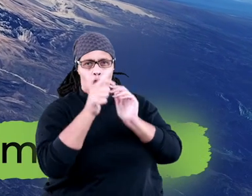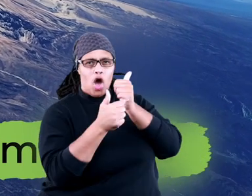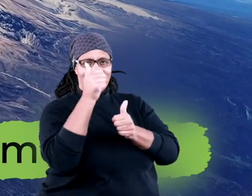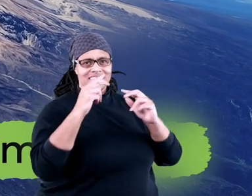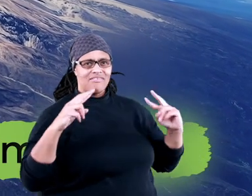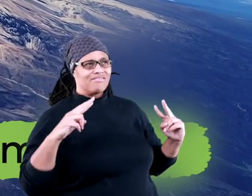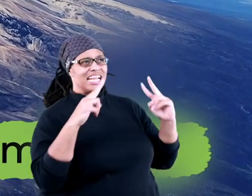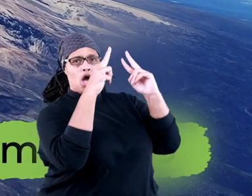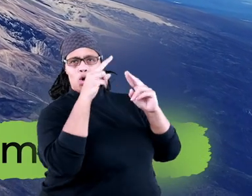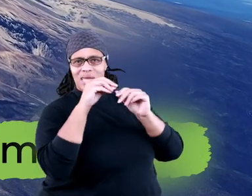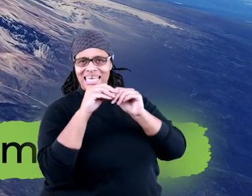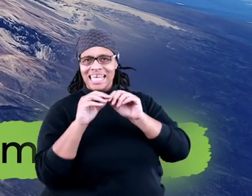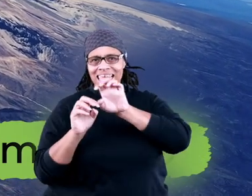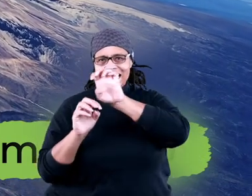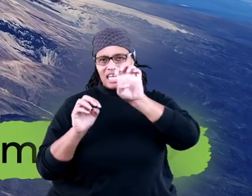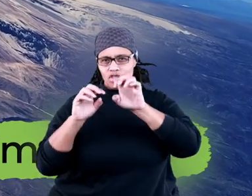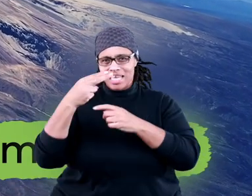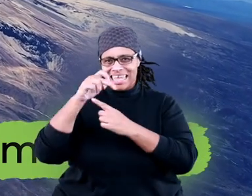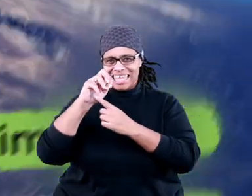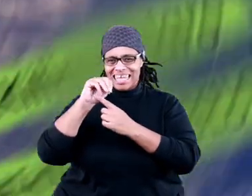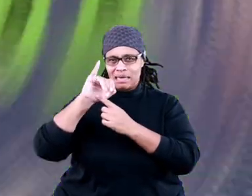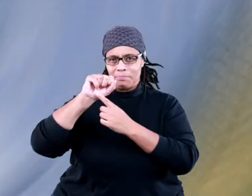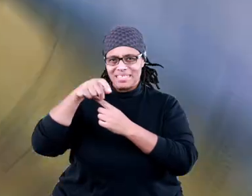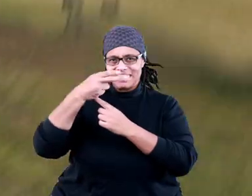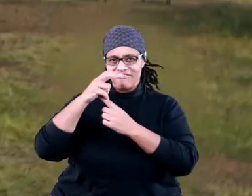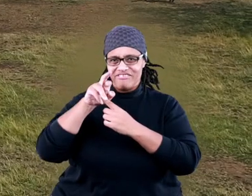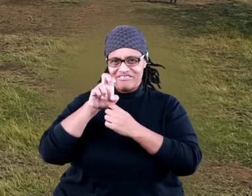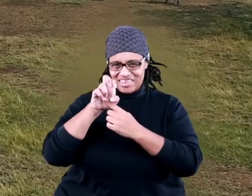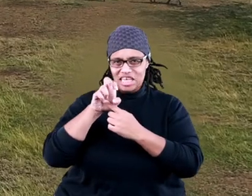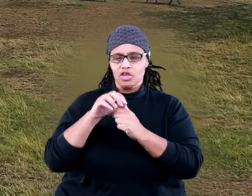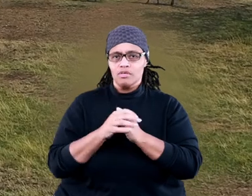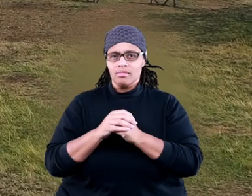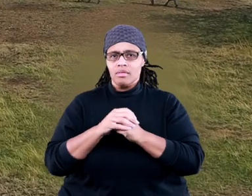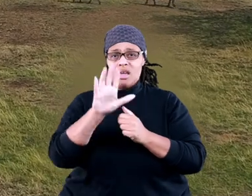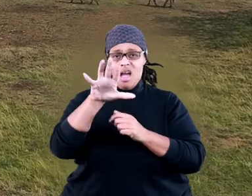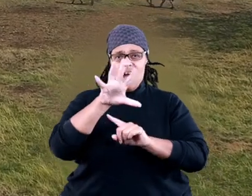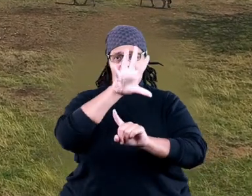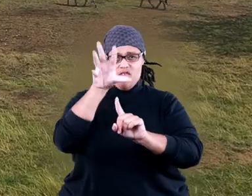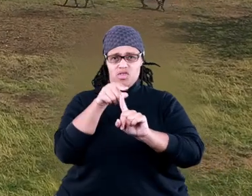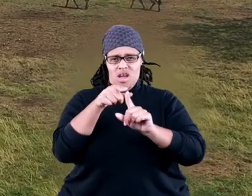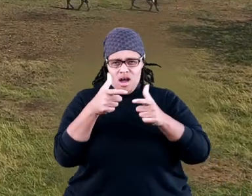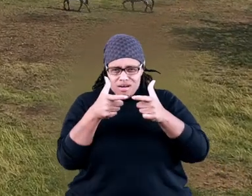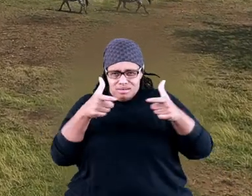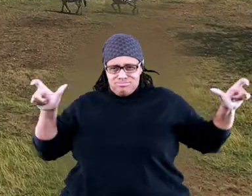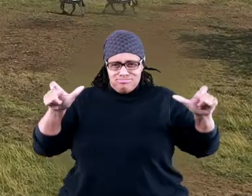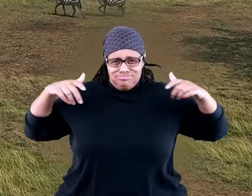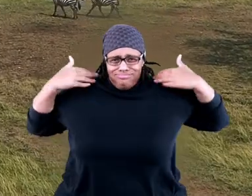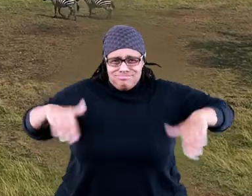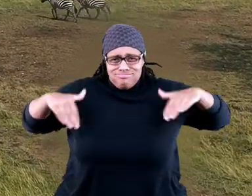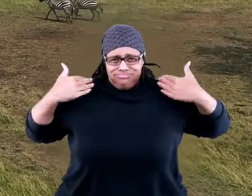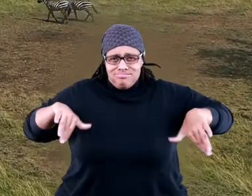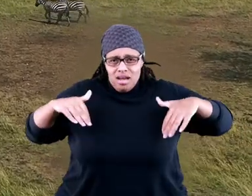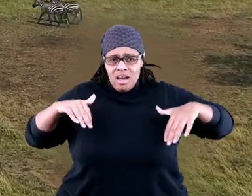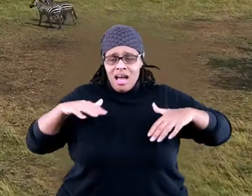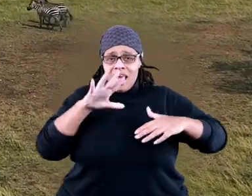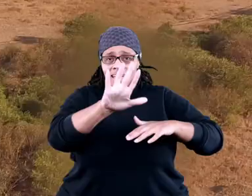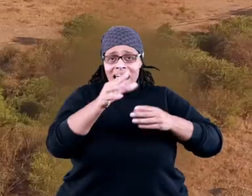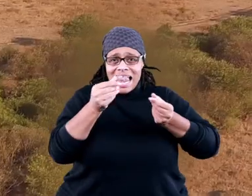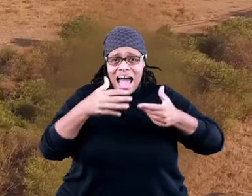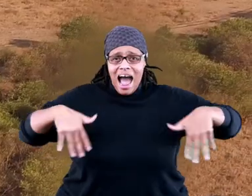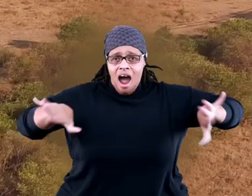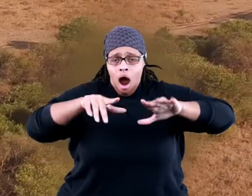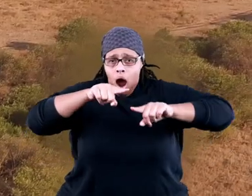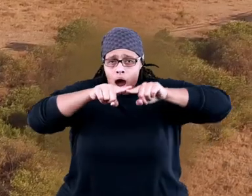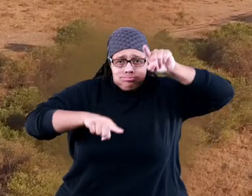volcano in the Eastern Hemisphere. Because the African continent is so large and its